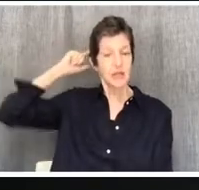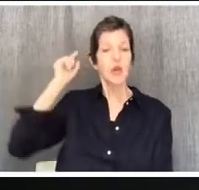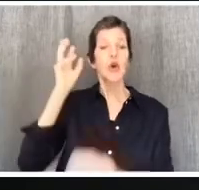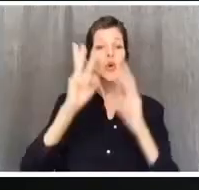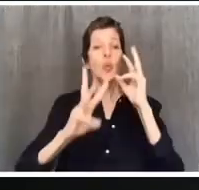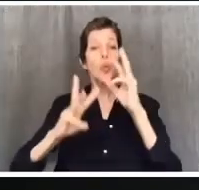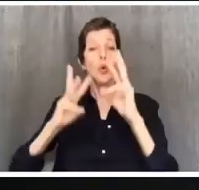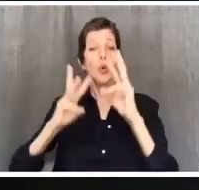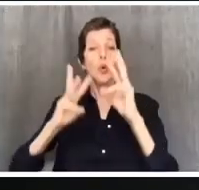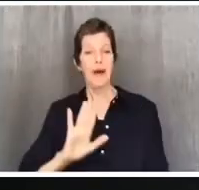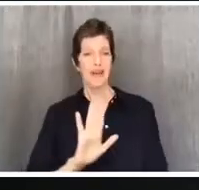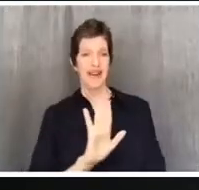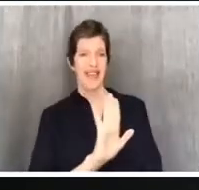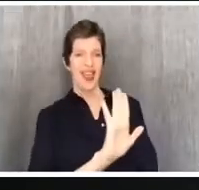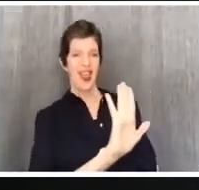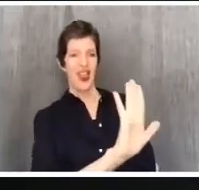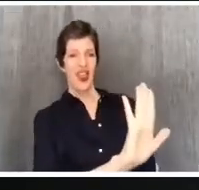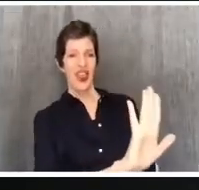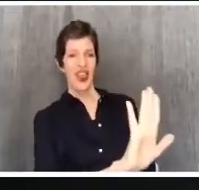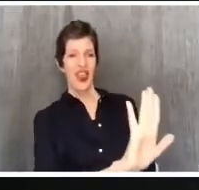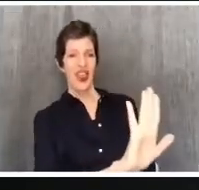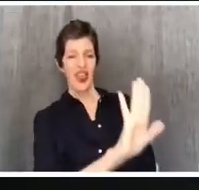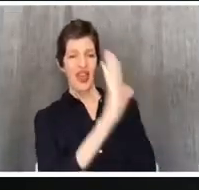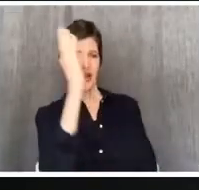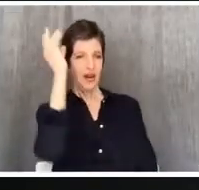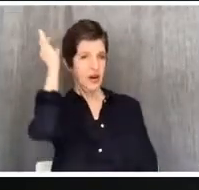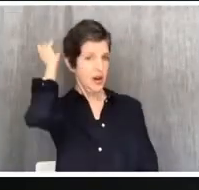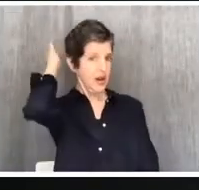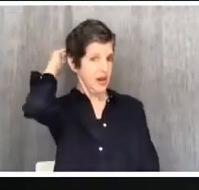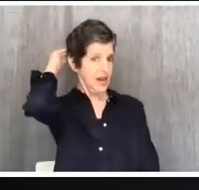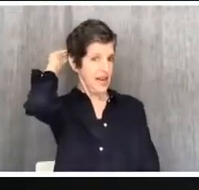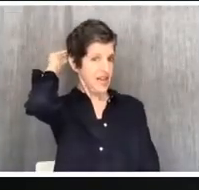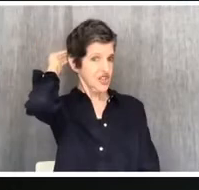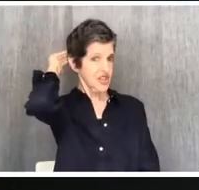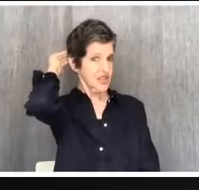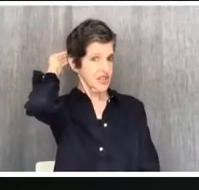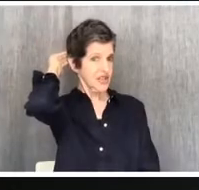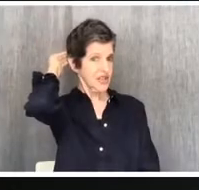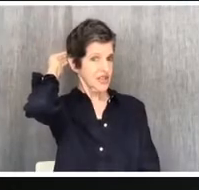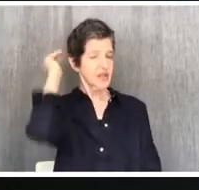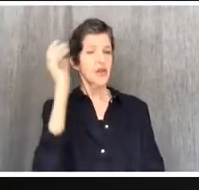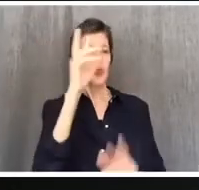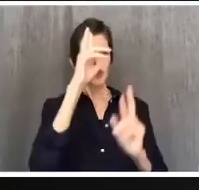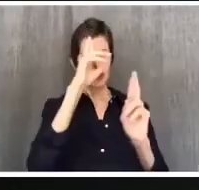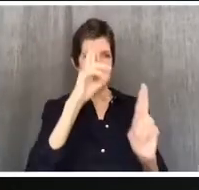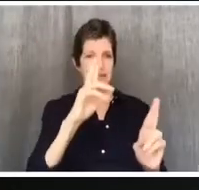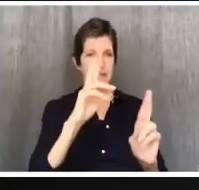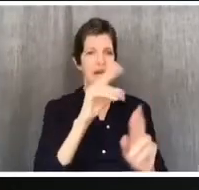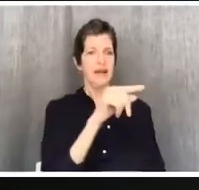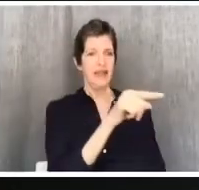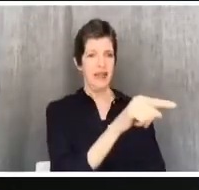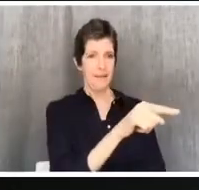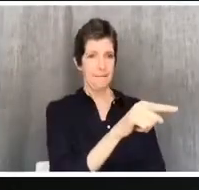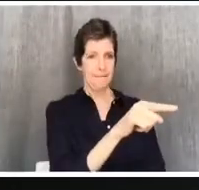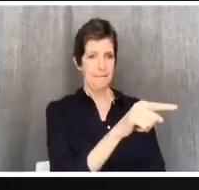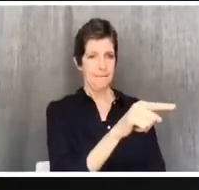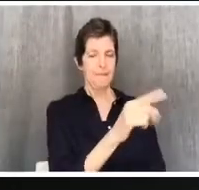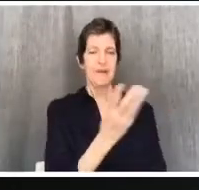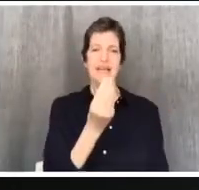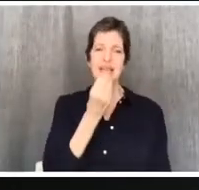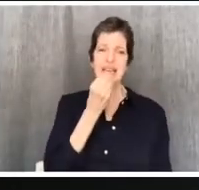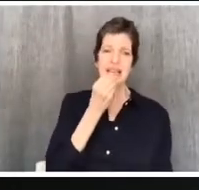partake with thankfulness, why am I denounced because of that for which I give thanks? So whether you eat or drink